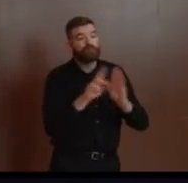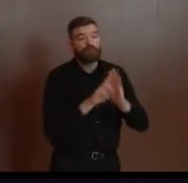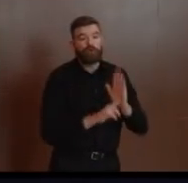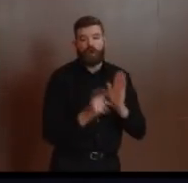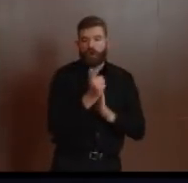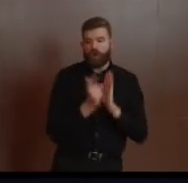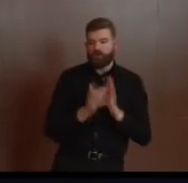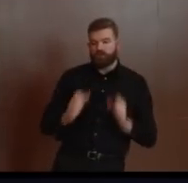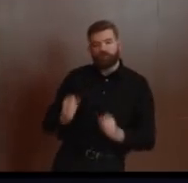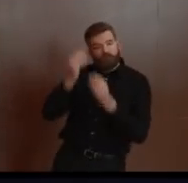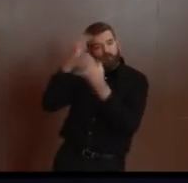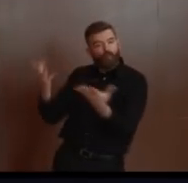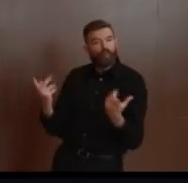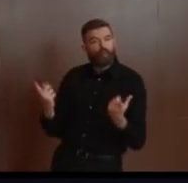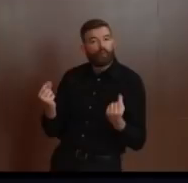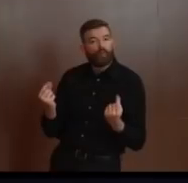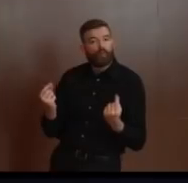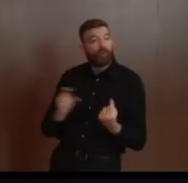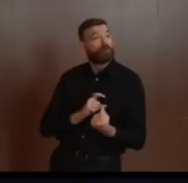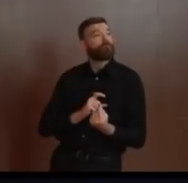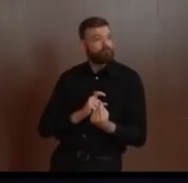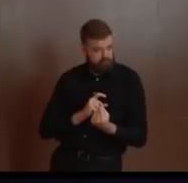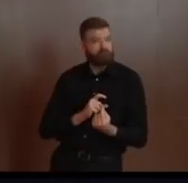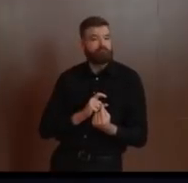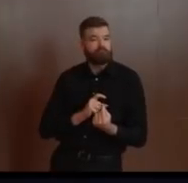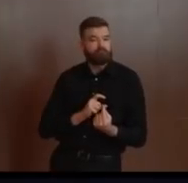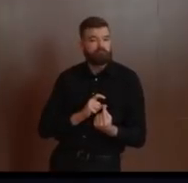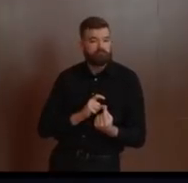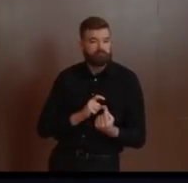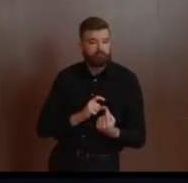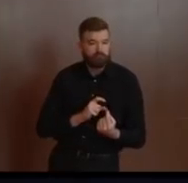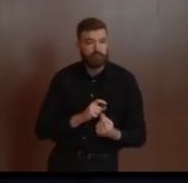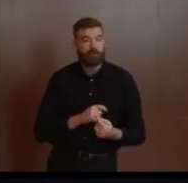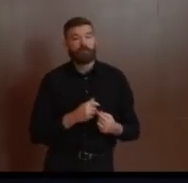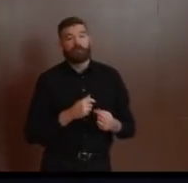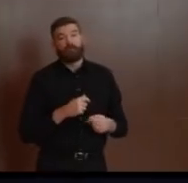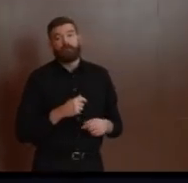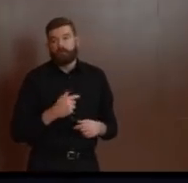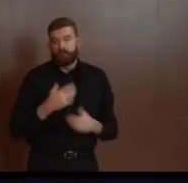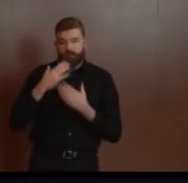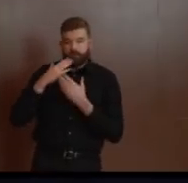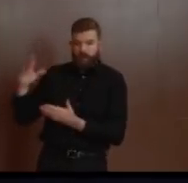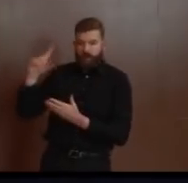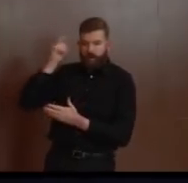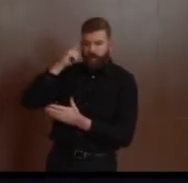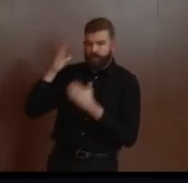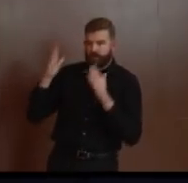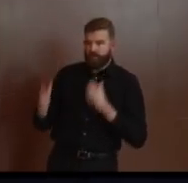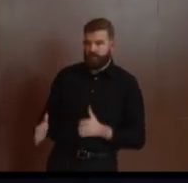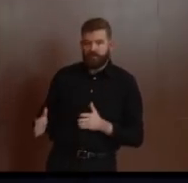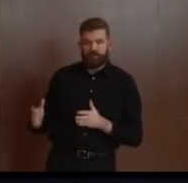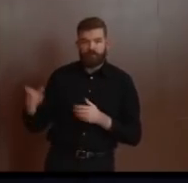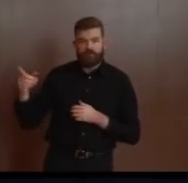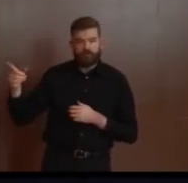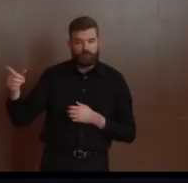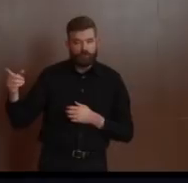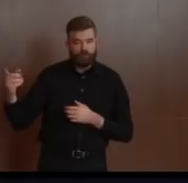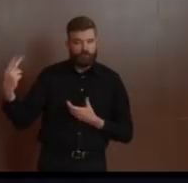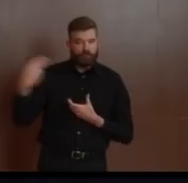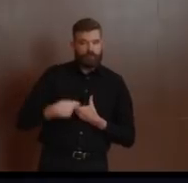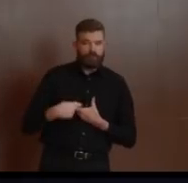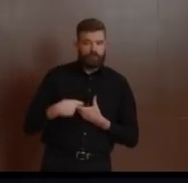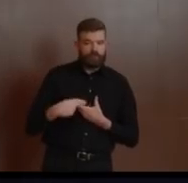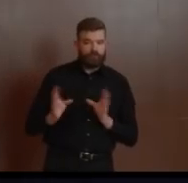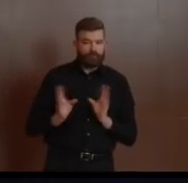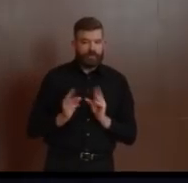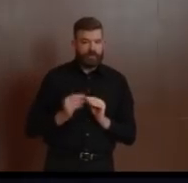chiefs and other law enforcement leaders. And I thank the Governor for joining the call last Friday. The purpose of these calls was to let our